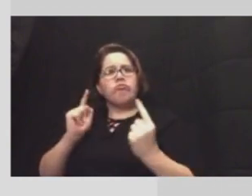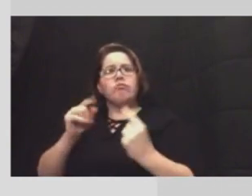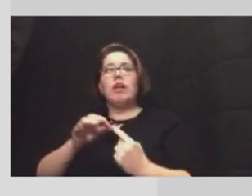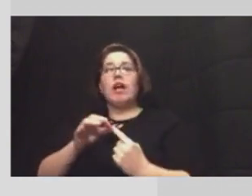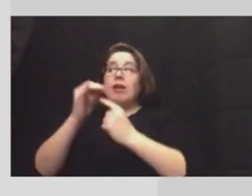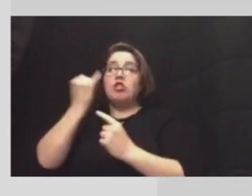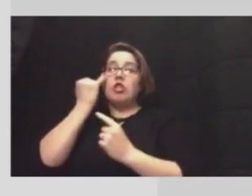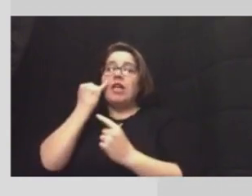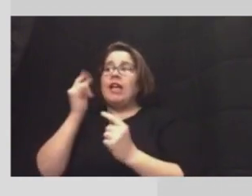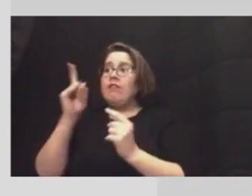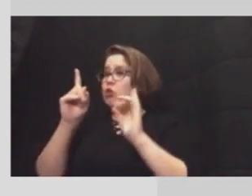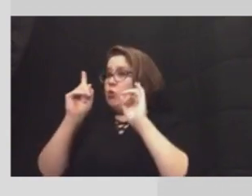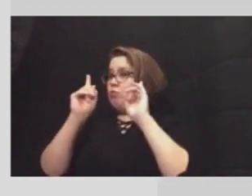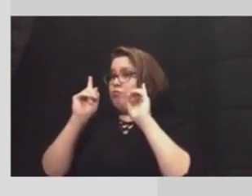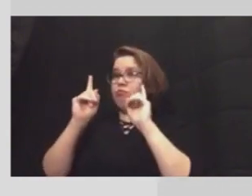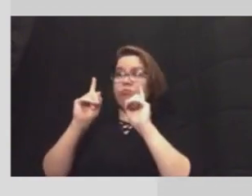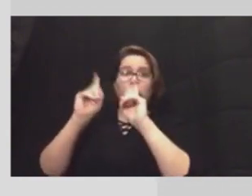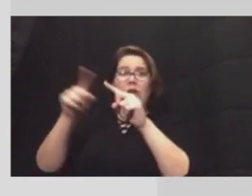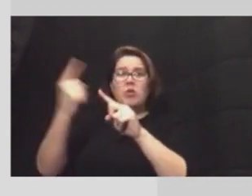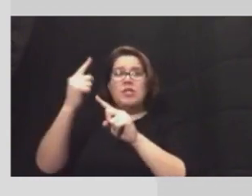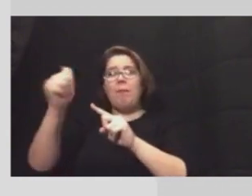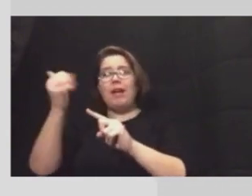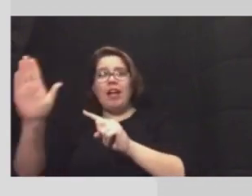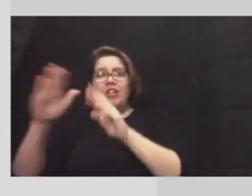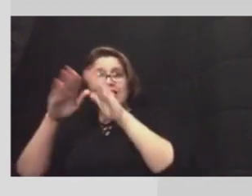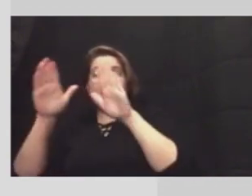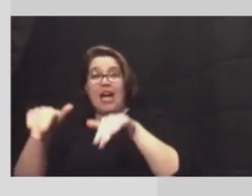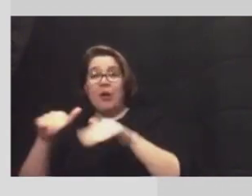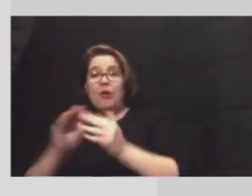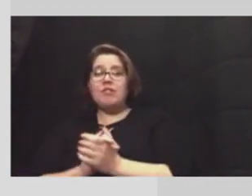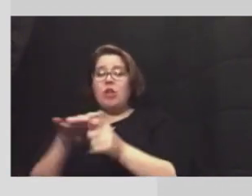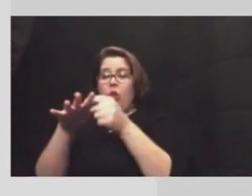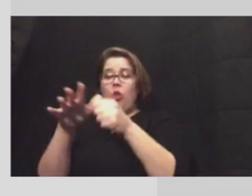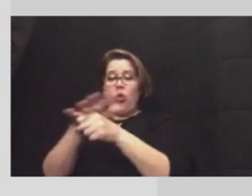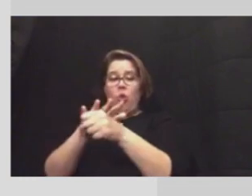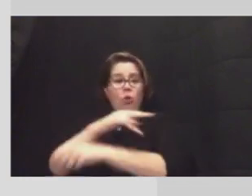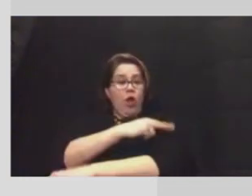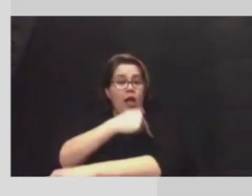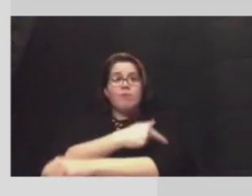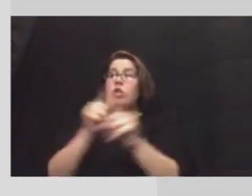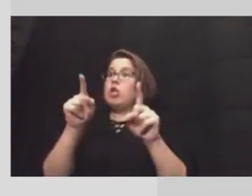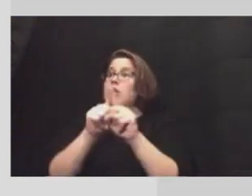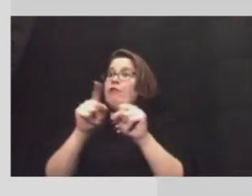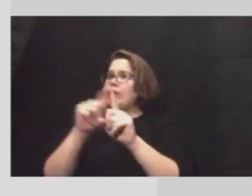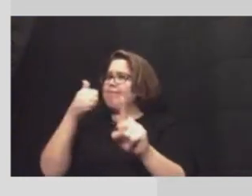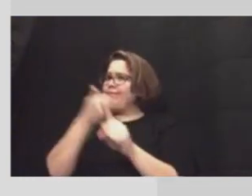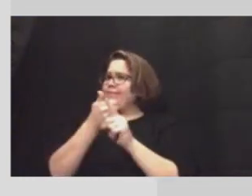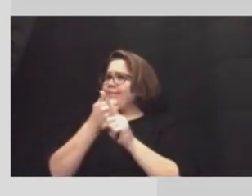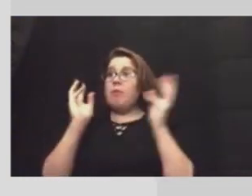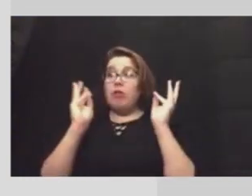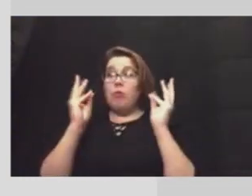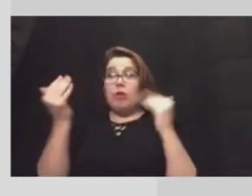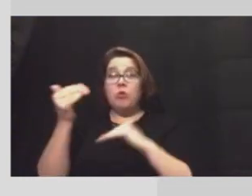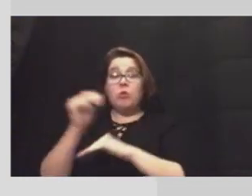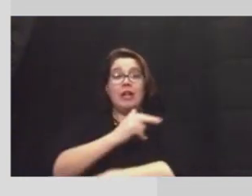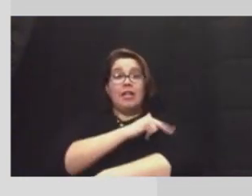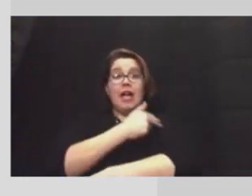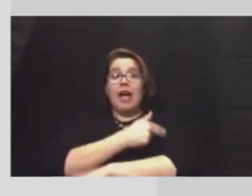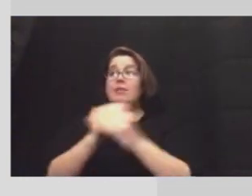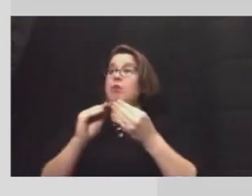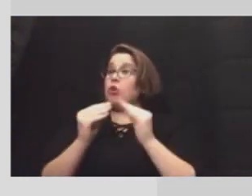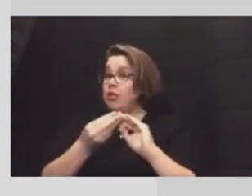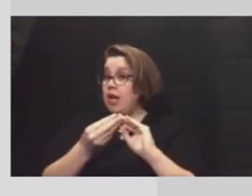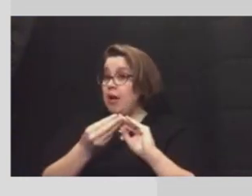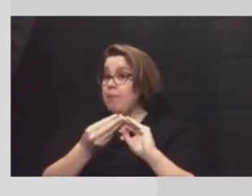sought shelter at another person's home. Local hospitals have also been impacted by the weather so tonight's hospital numbers do